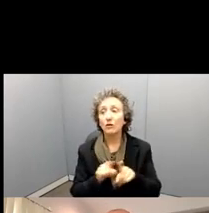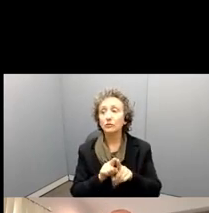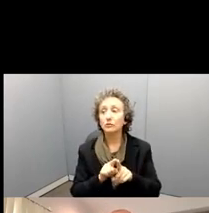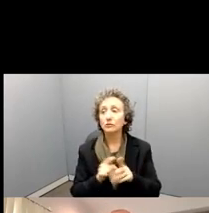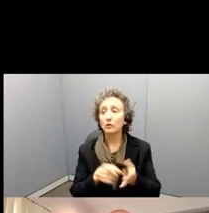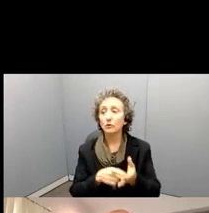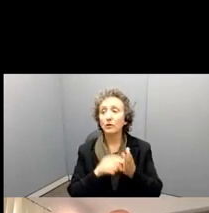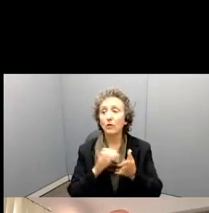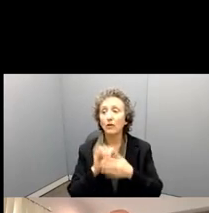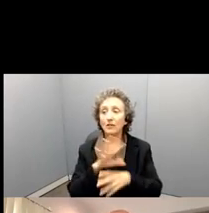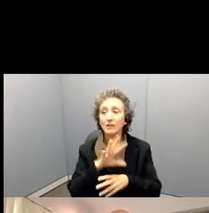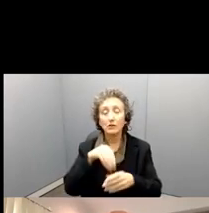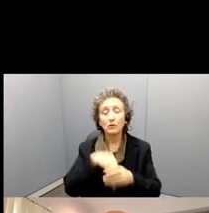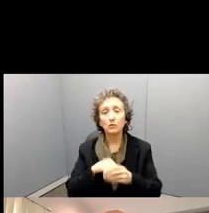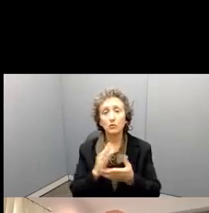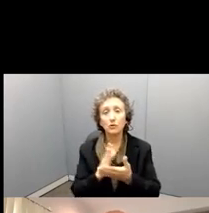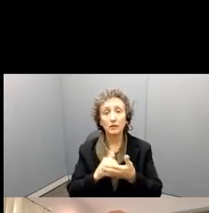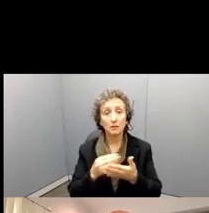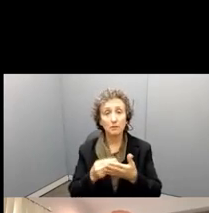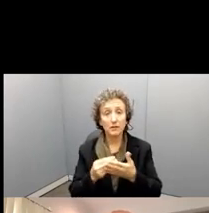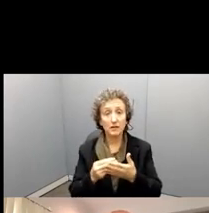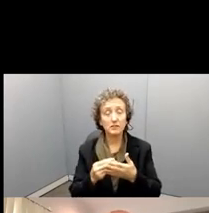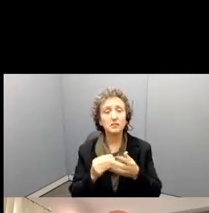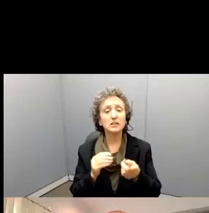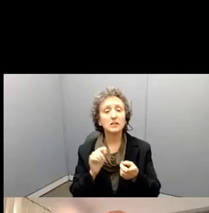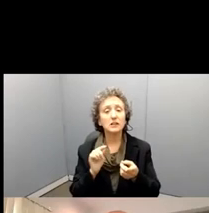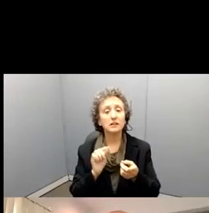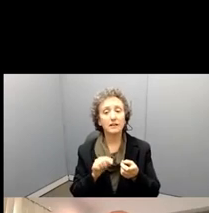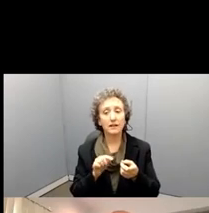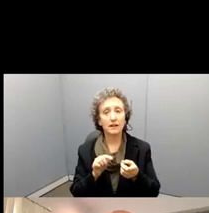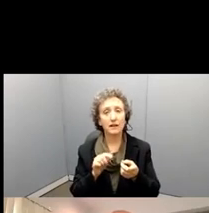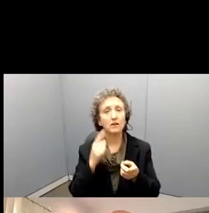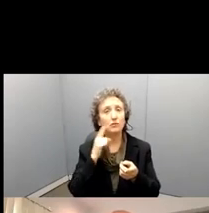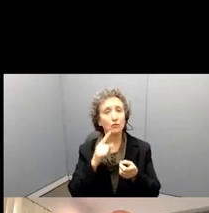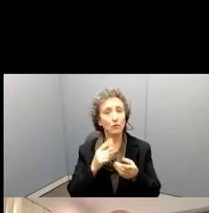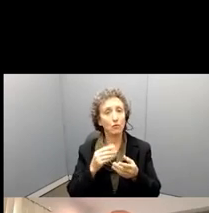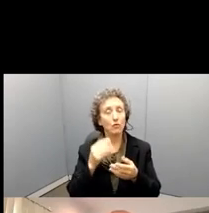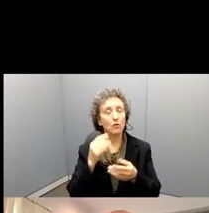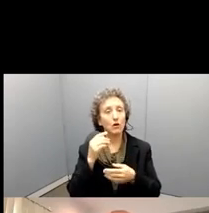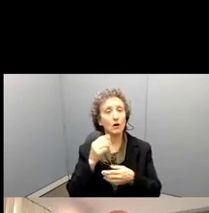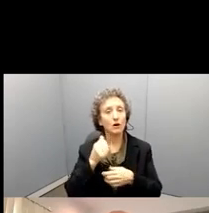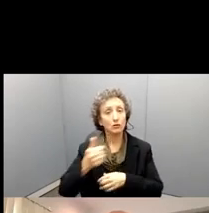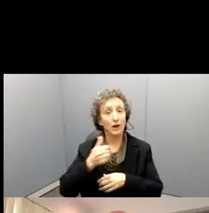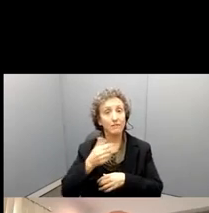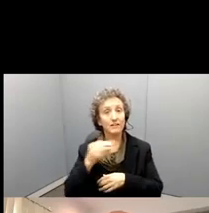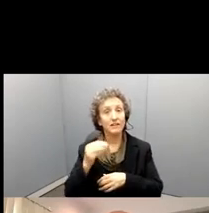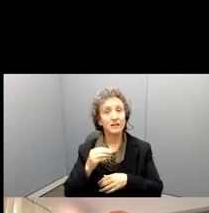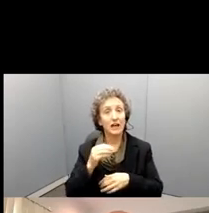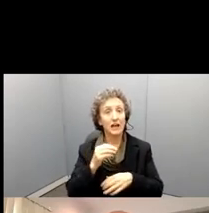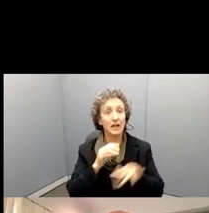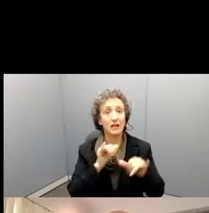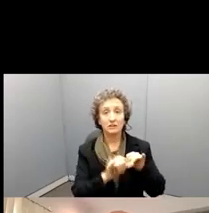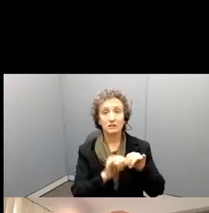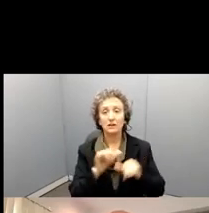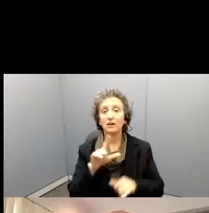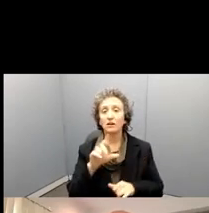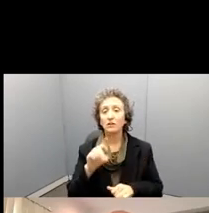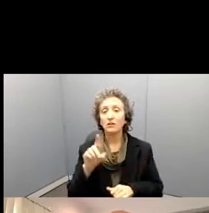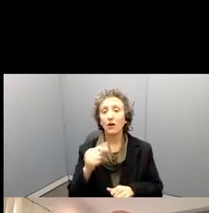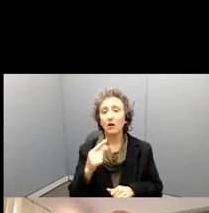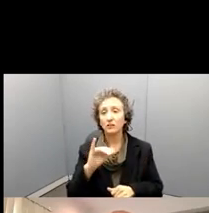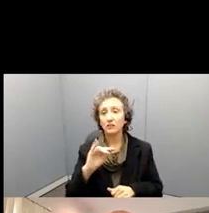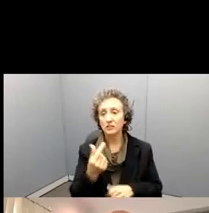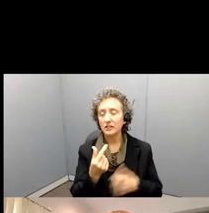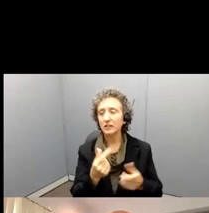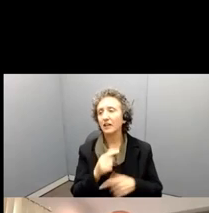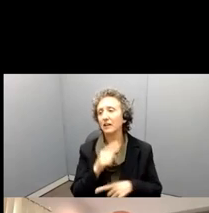that there is, uh, there are funds for travel and lodging to the annual meeting. And again, the 2022 annual meeting is